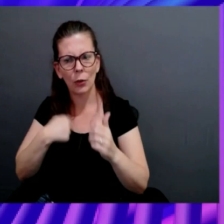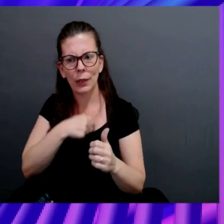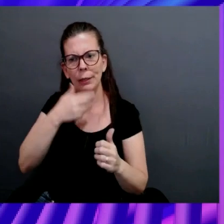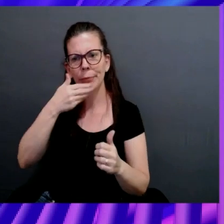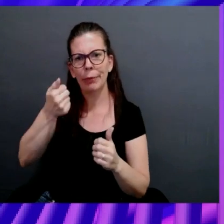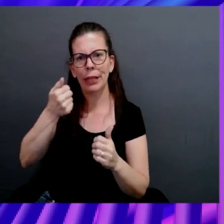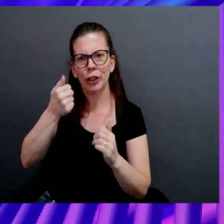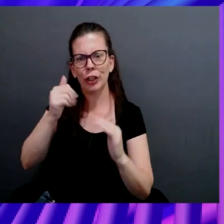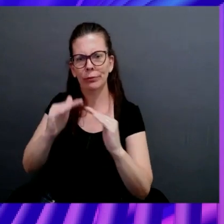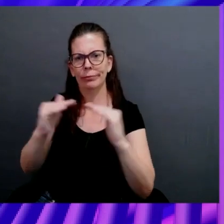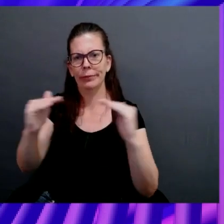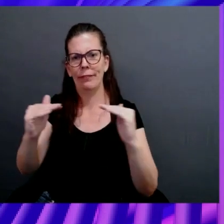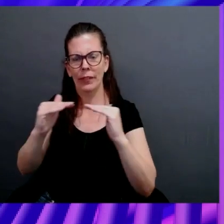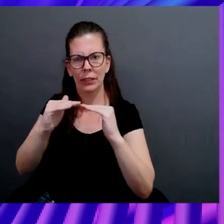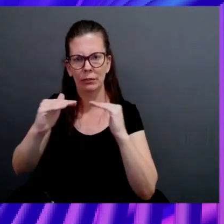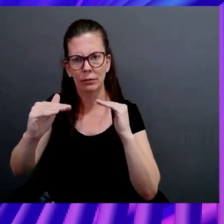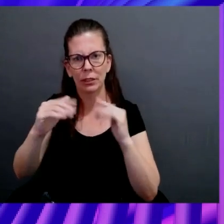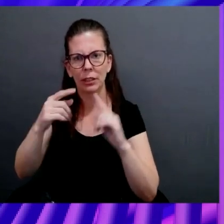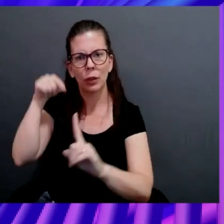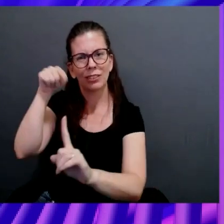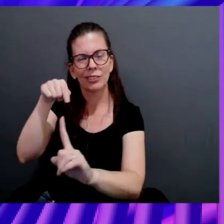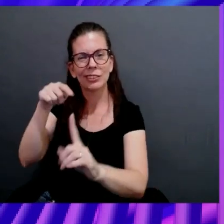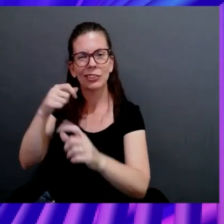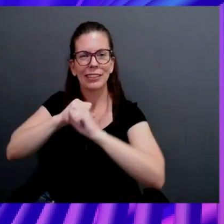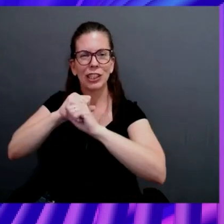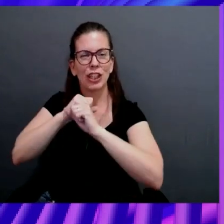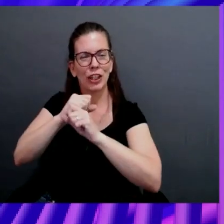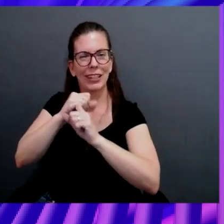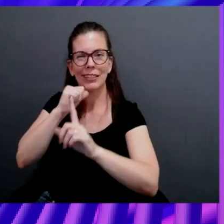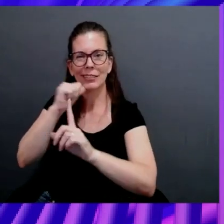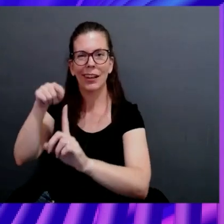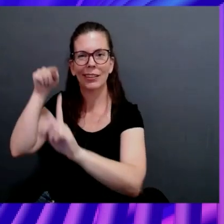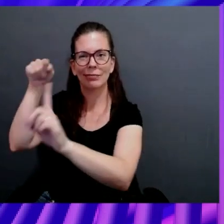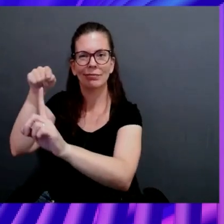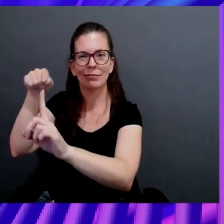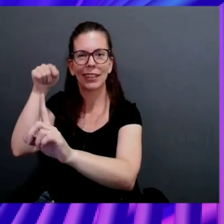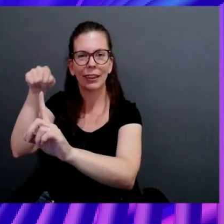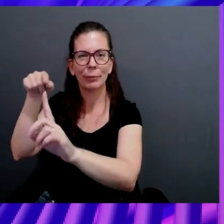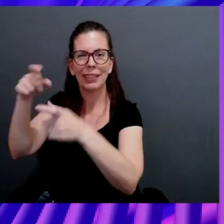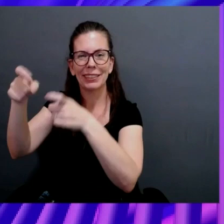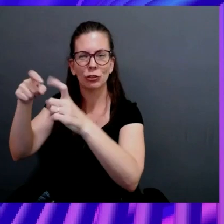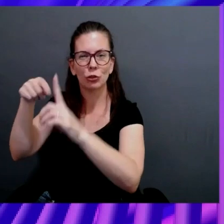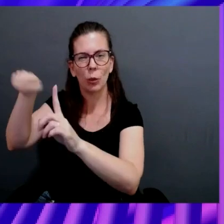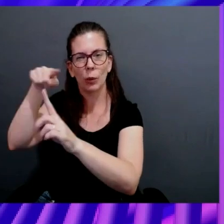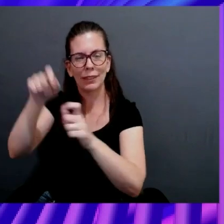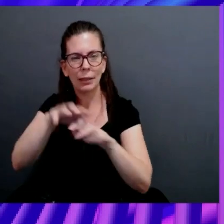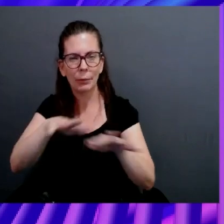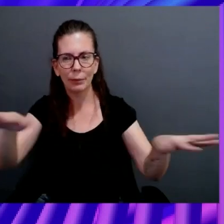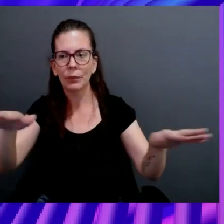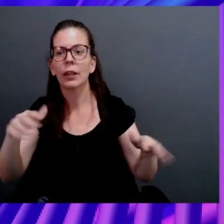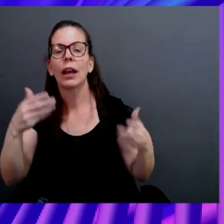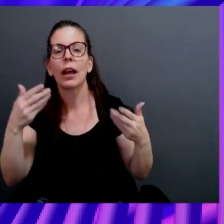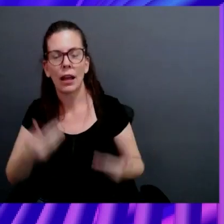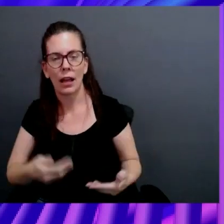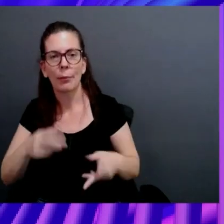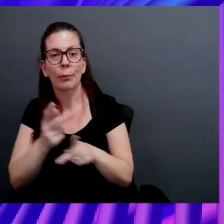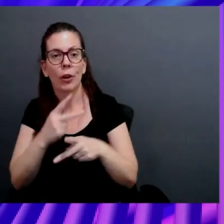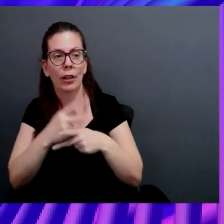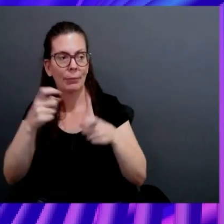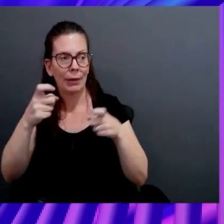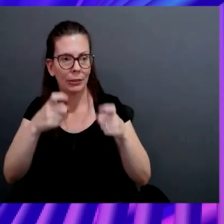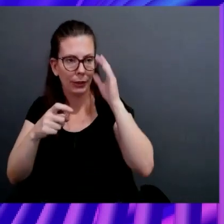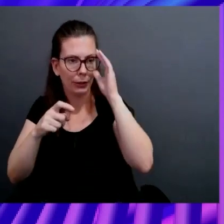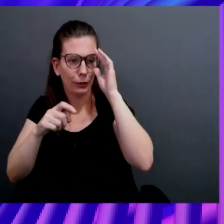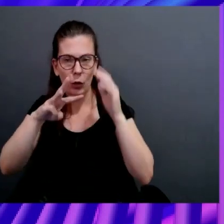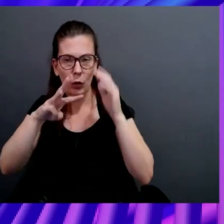field as we think about democratizing security? Yeah. Thank you. So, I'm Inon Kostika. running product management for Wiz. Wiz